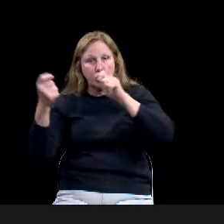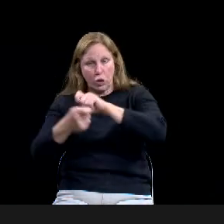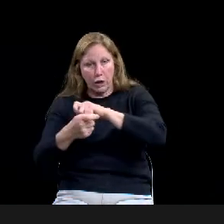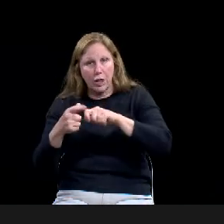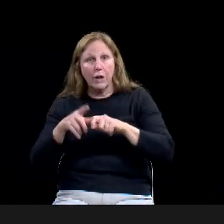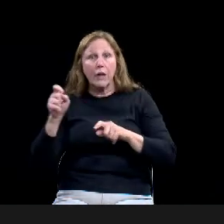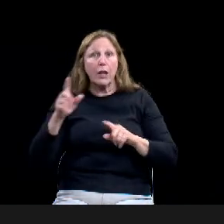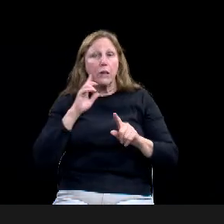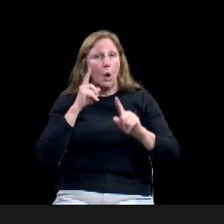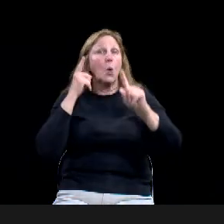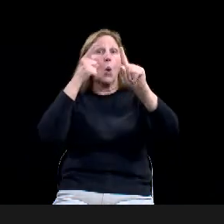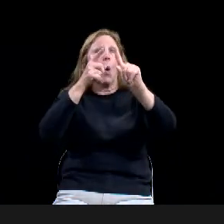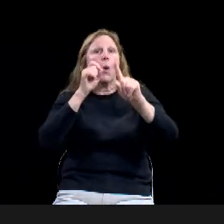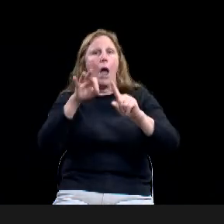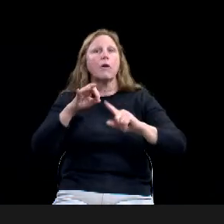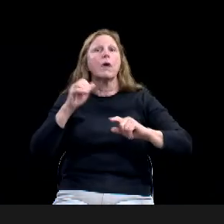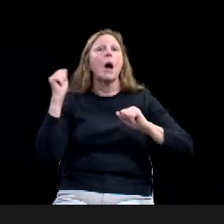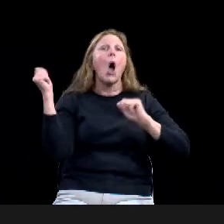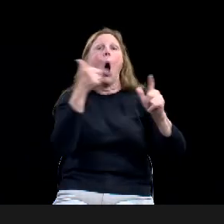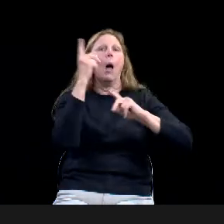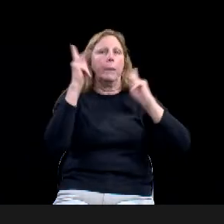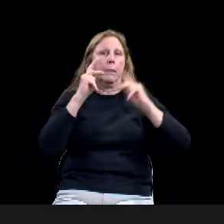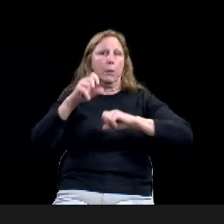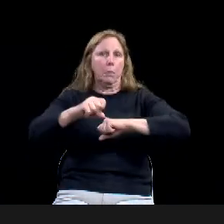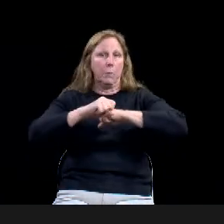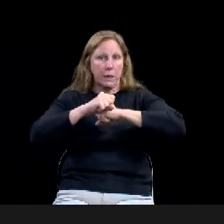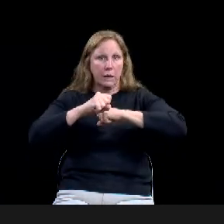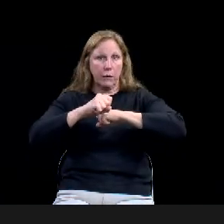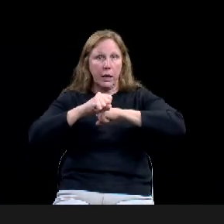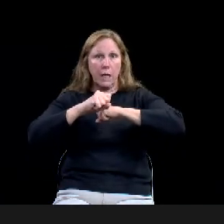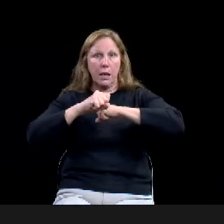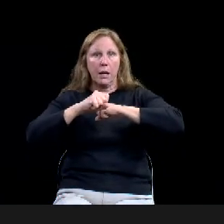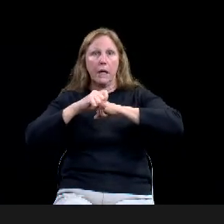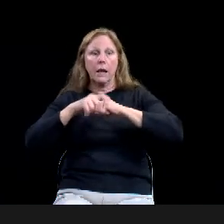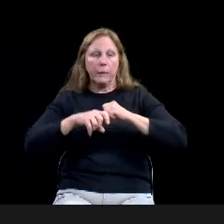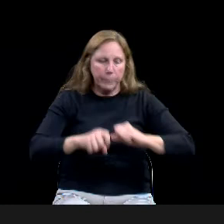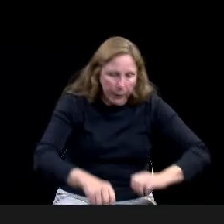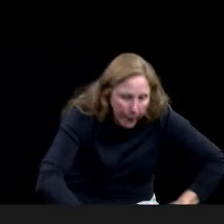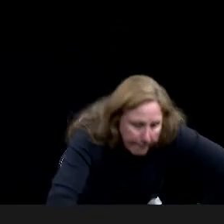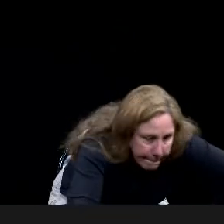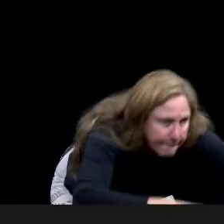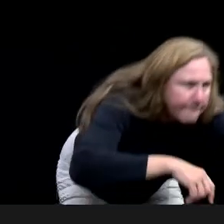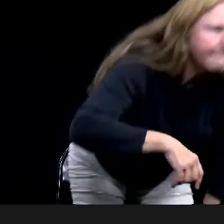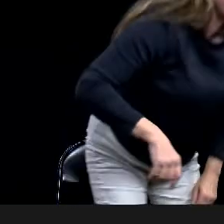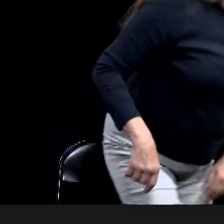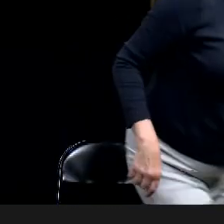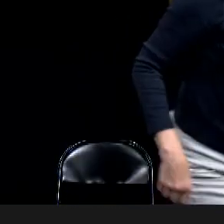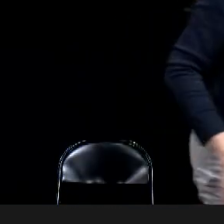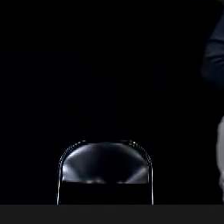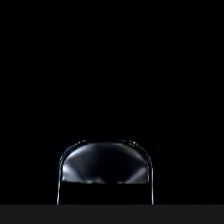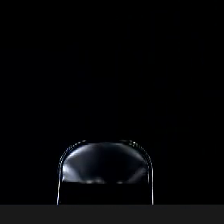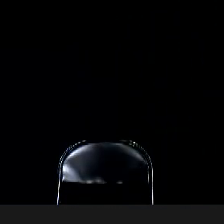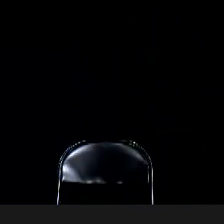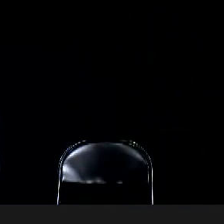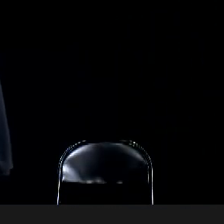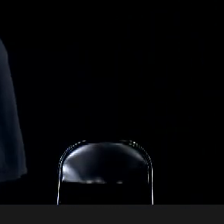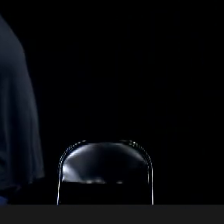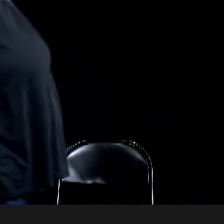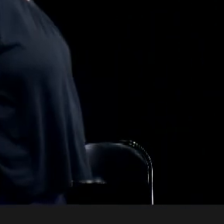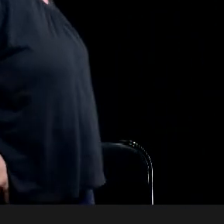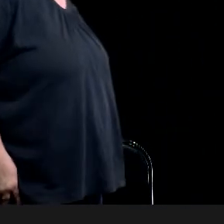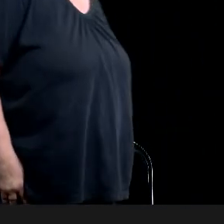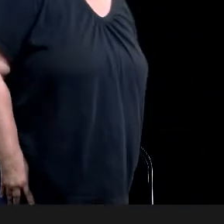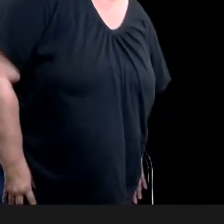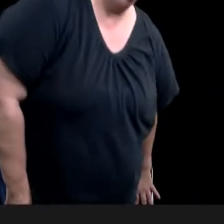Waco's trusteeship of the museum, sustaining its three state authorizations given to the city by the state